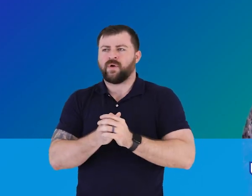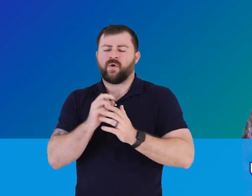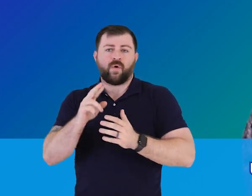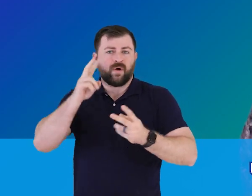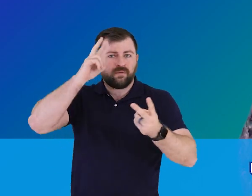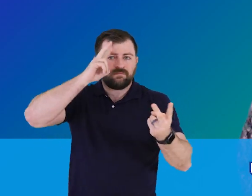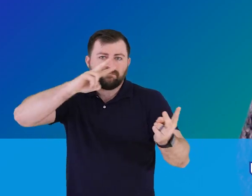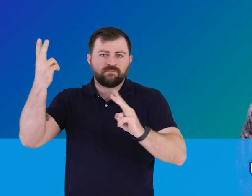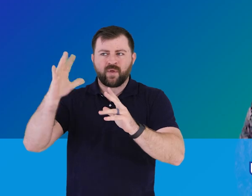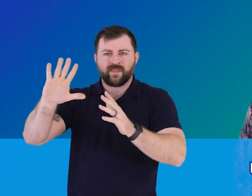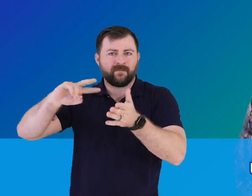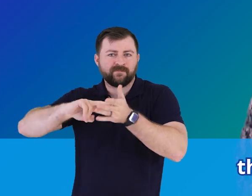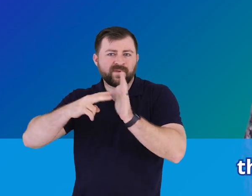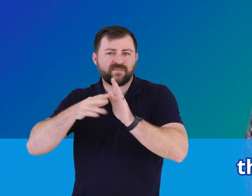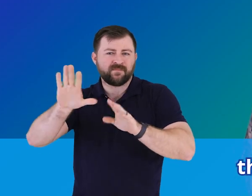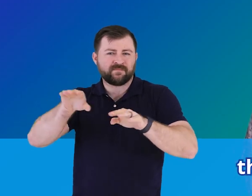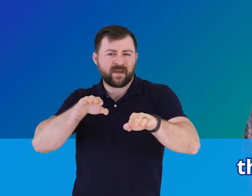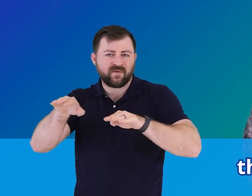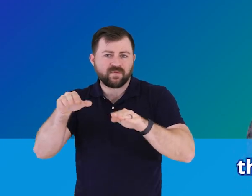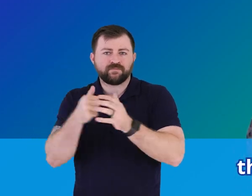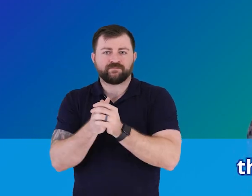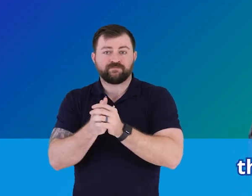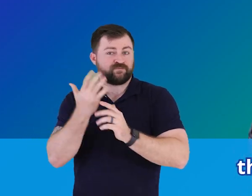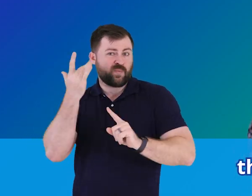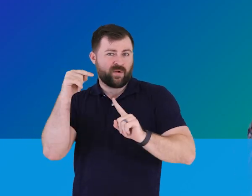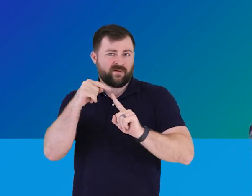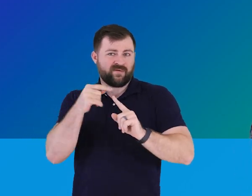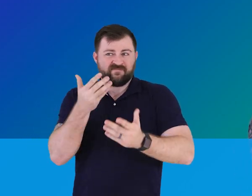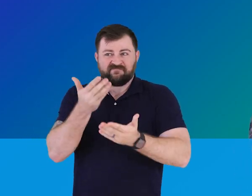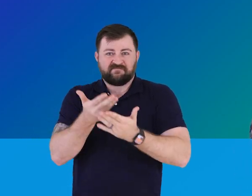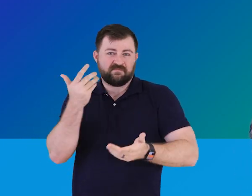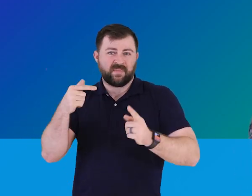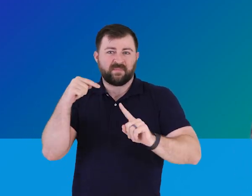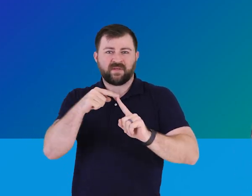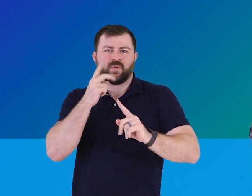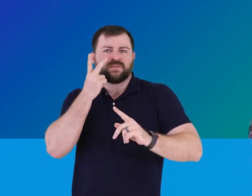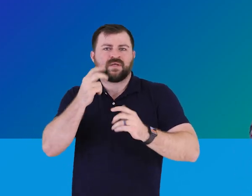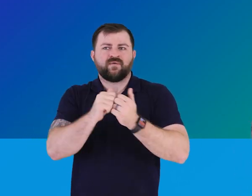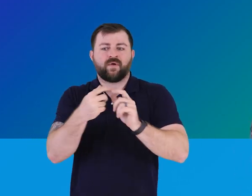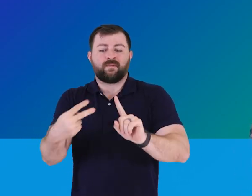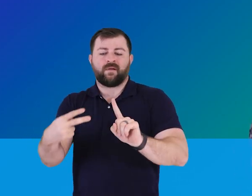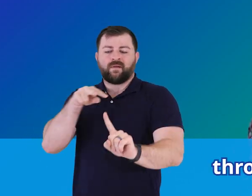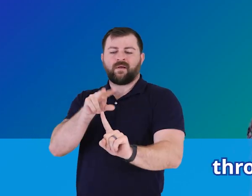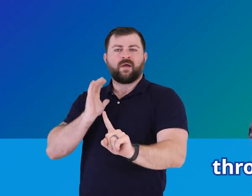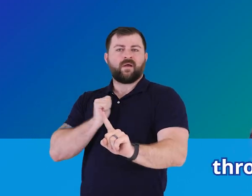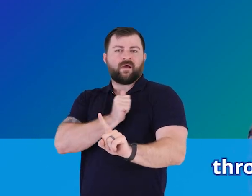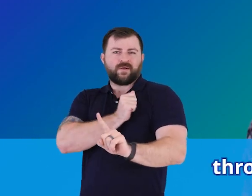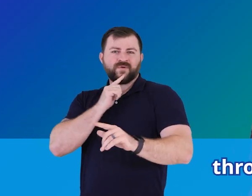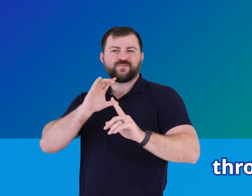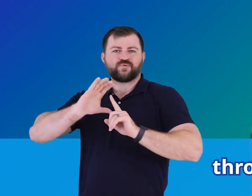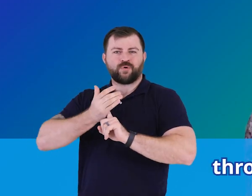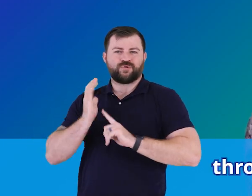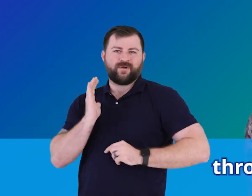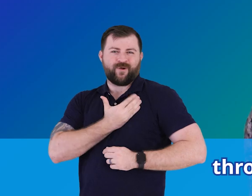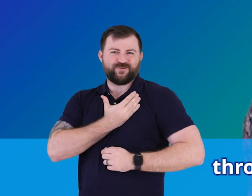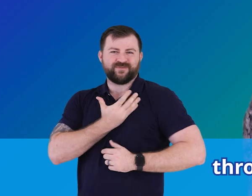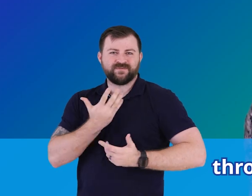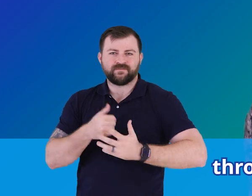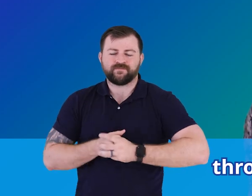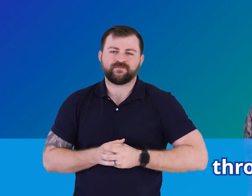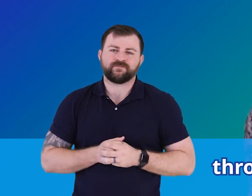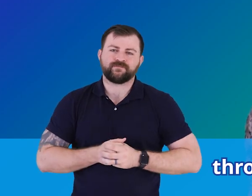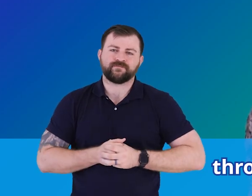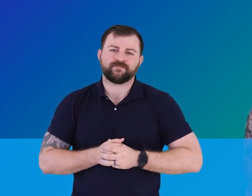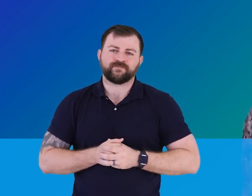unknowingly misinterpreting the meaning of these behaviors due to the fact that we're seeing them through the lens of our own